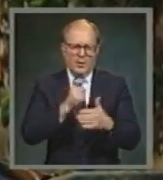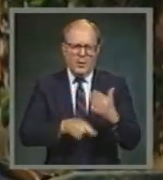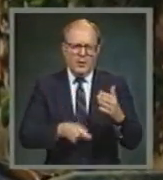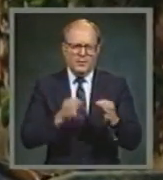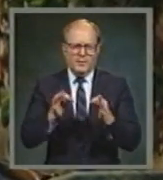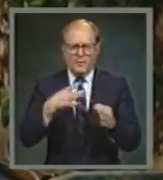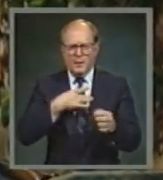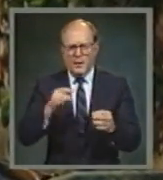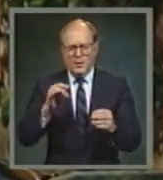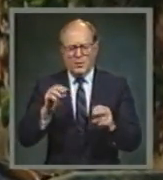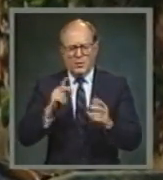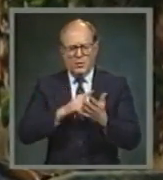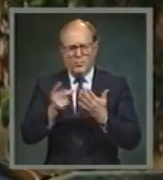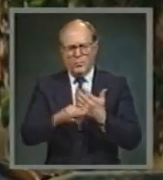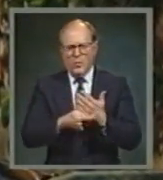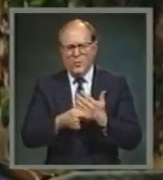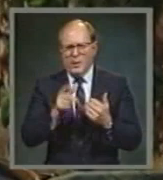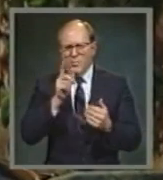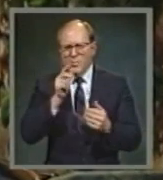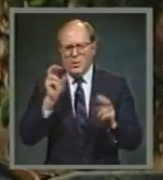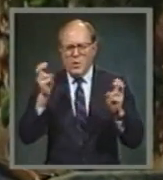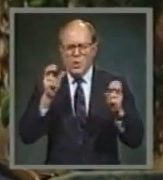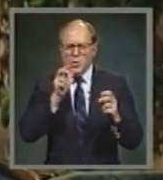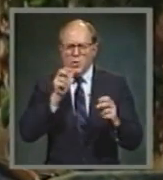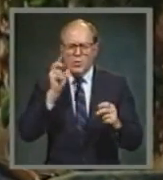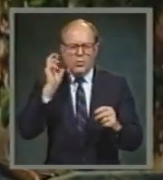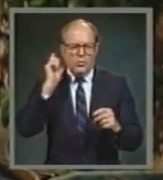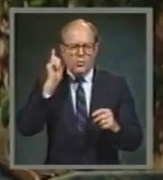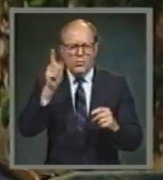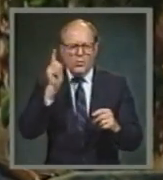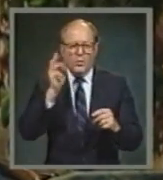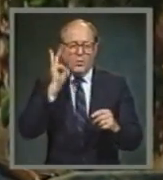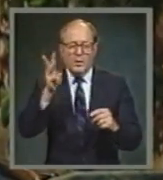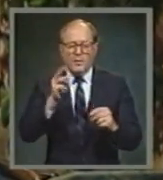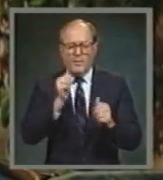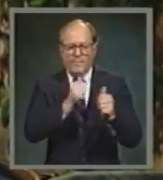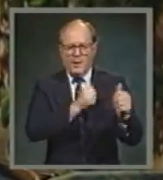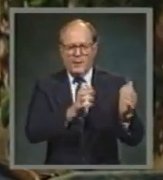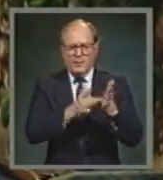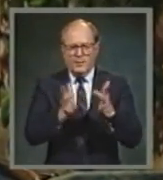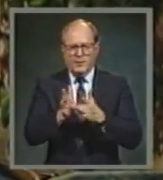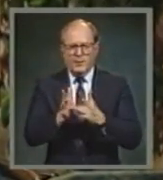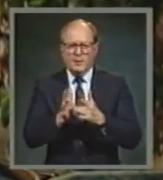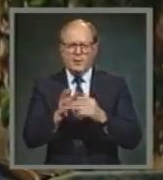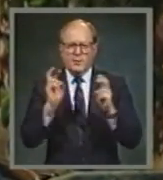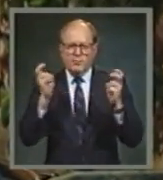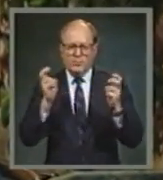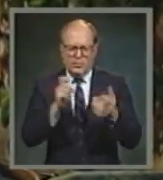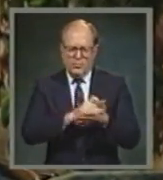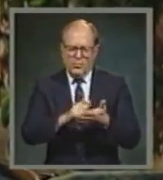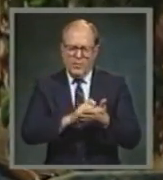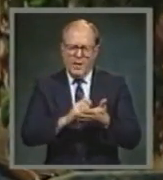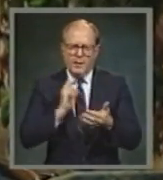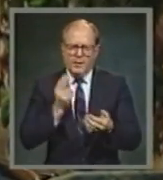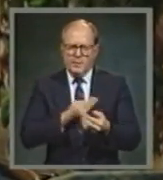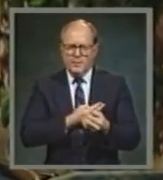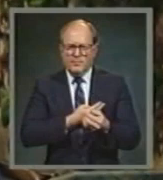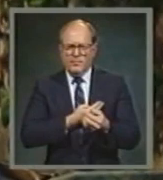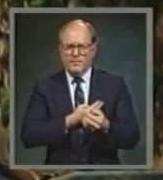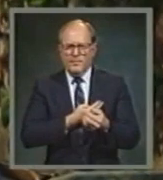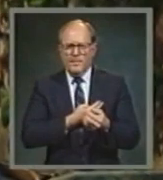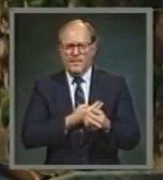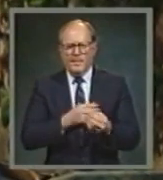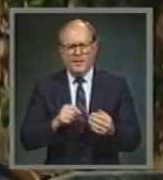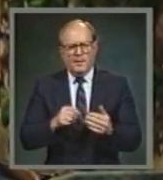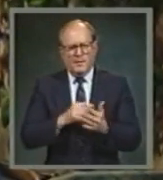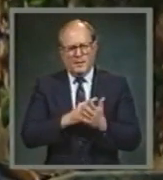your money. But they're your friends in churches of Christ and they'd like to have you worship with them as well.